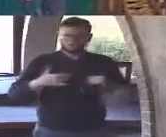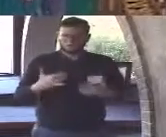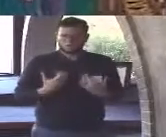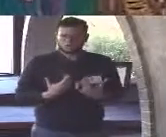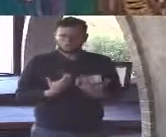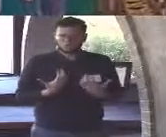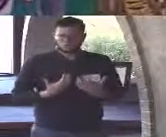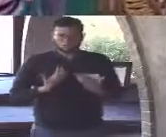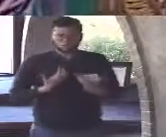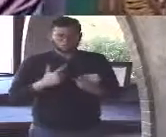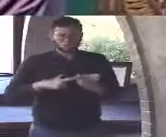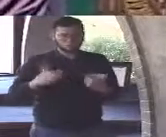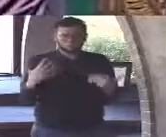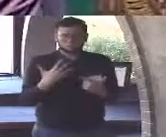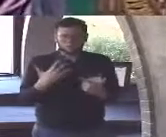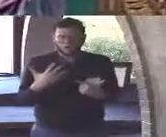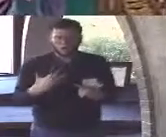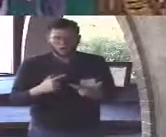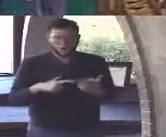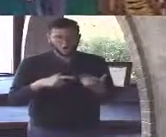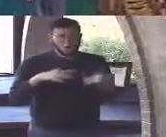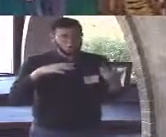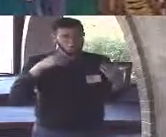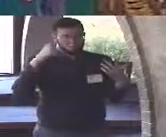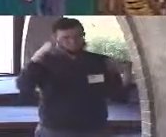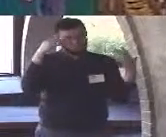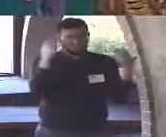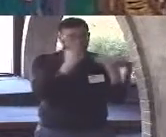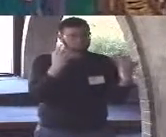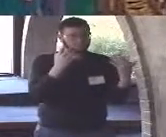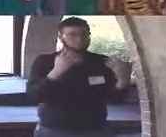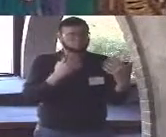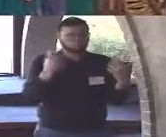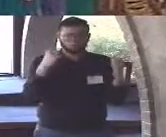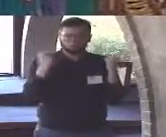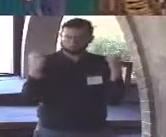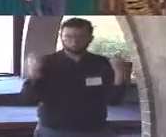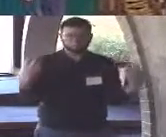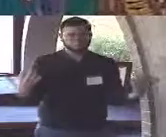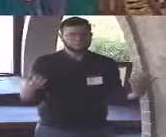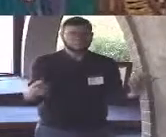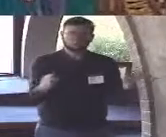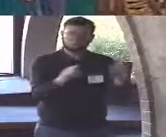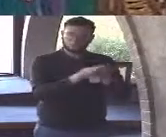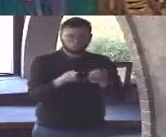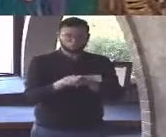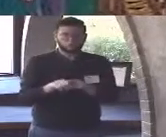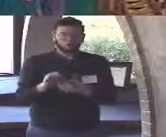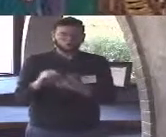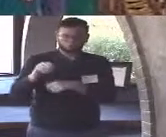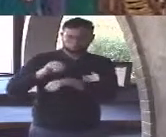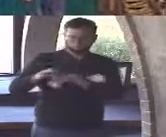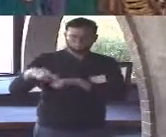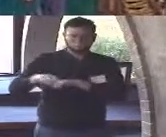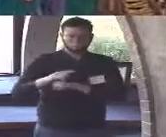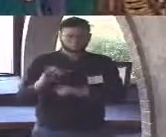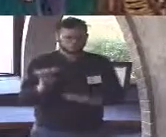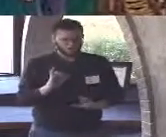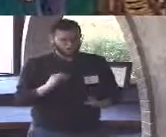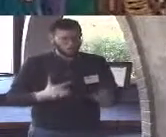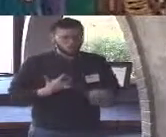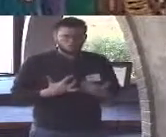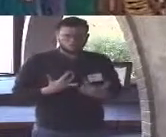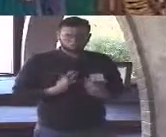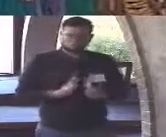and hearts of many and as such it has inspired some passionate responses from those who refuse